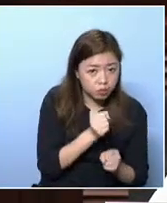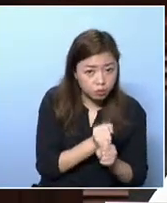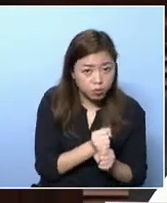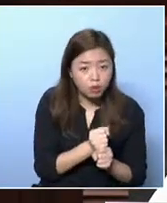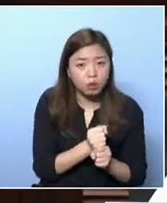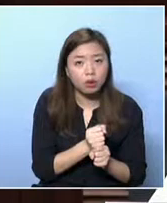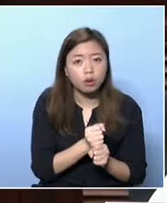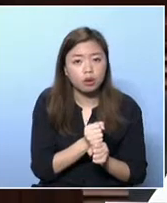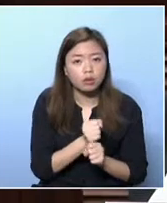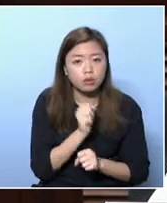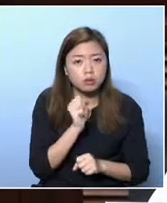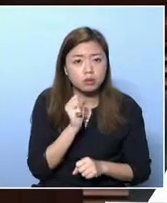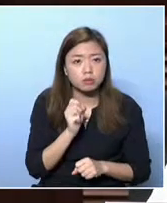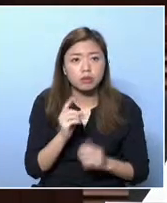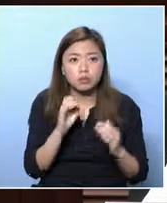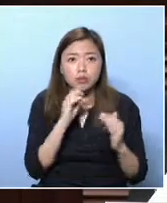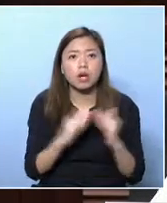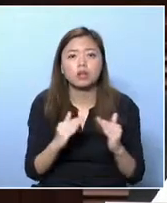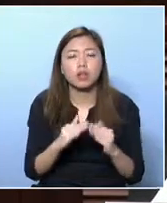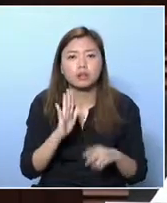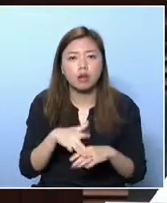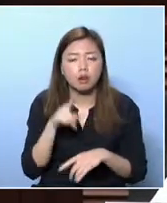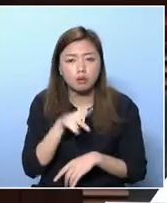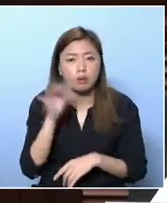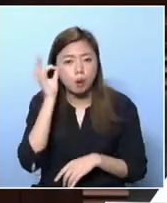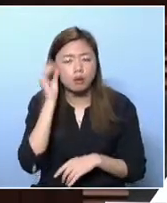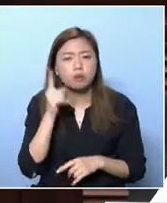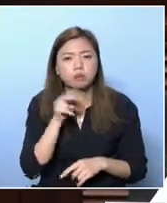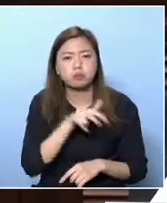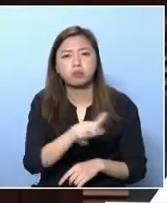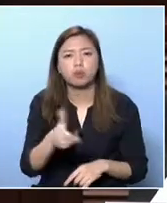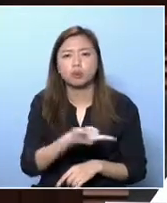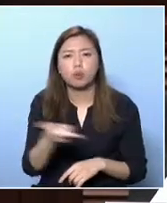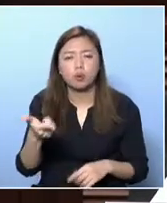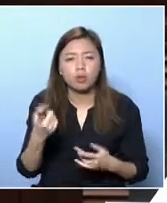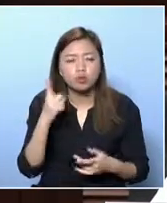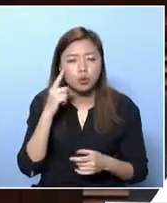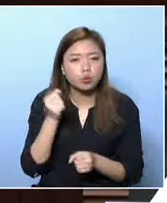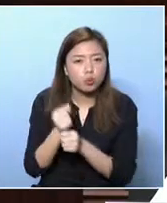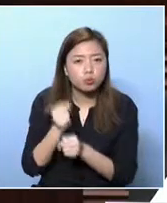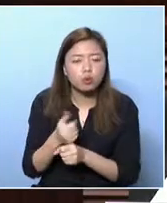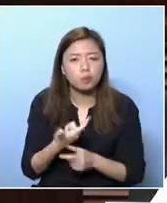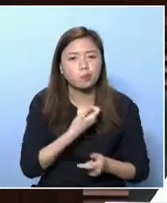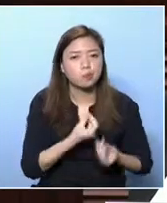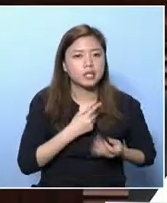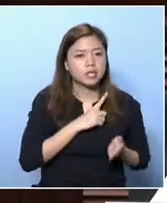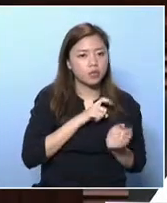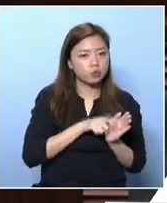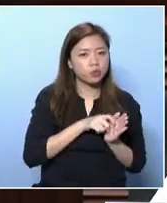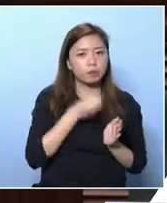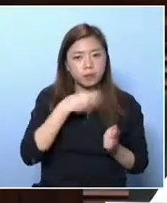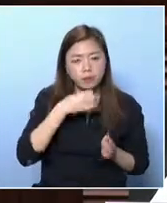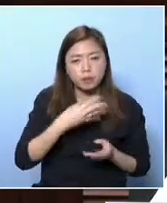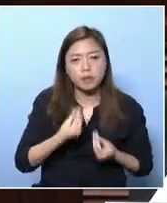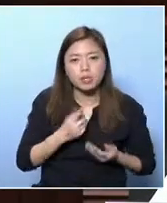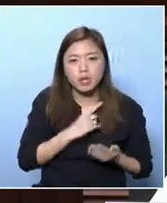% belong to the category of working poor. Employment is the key to poverty